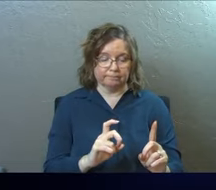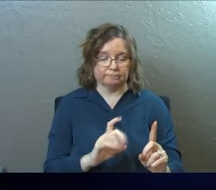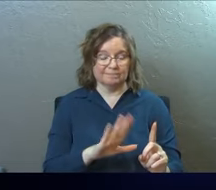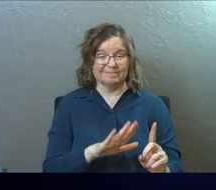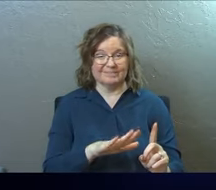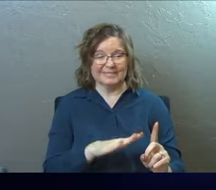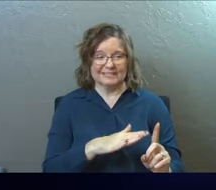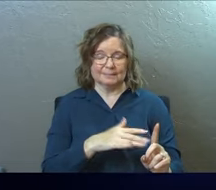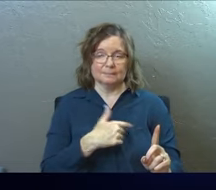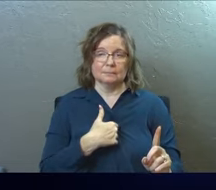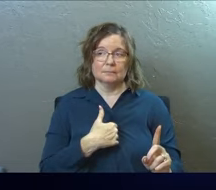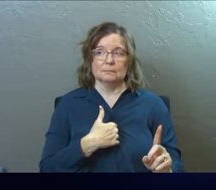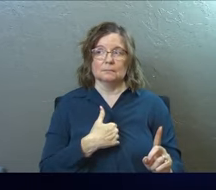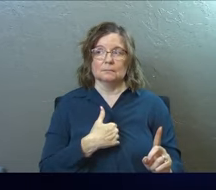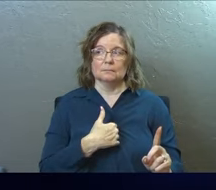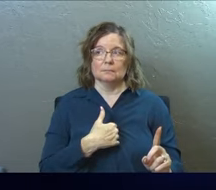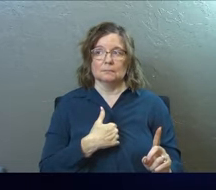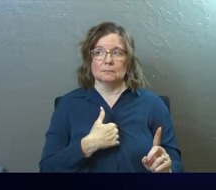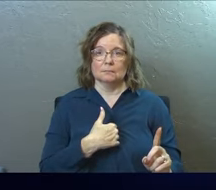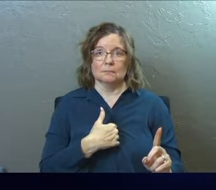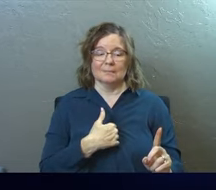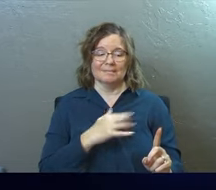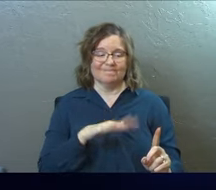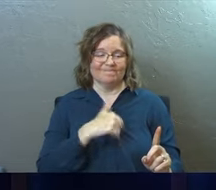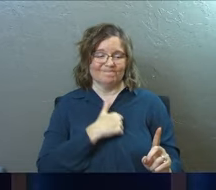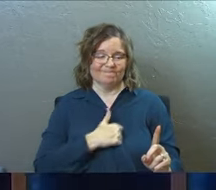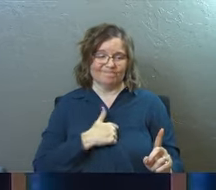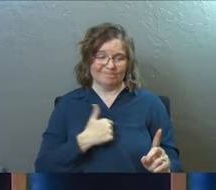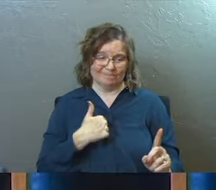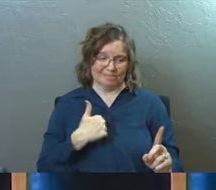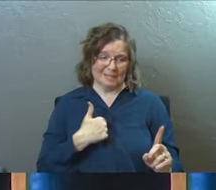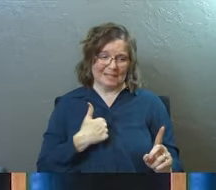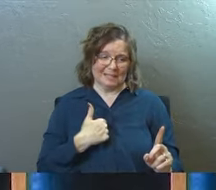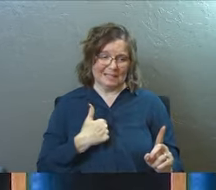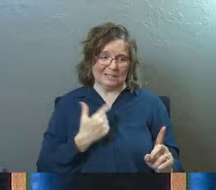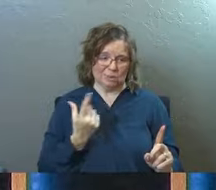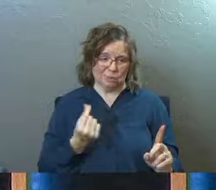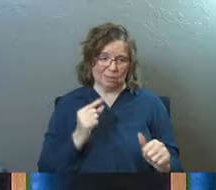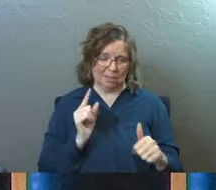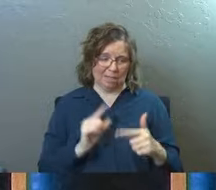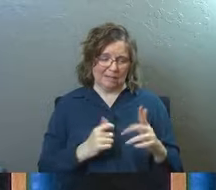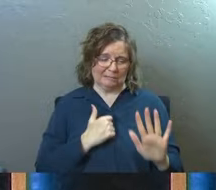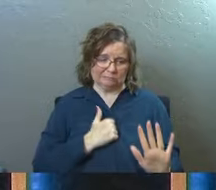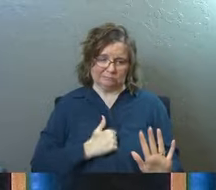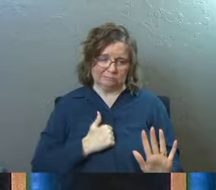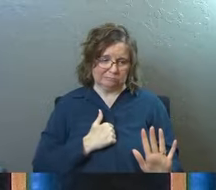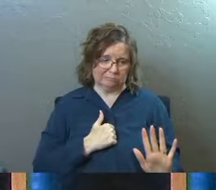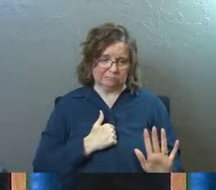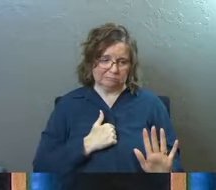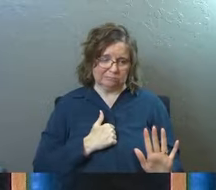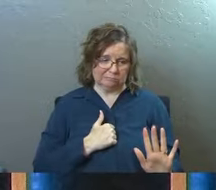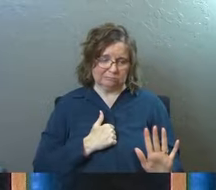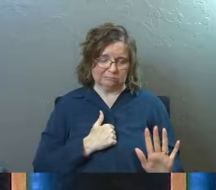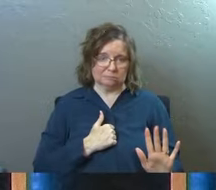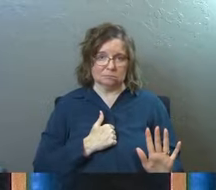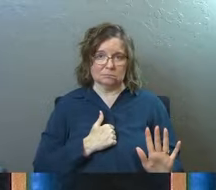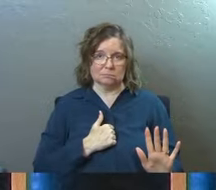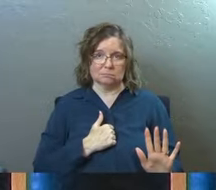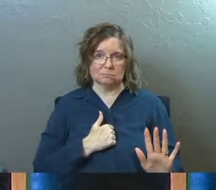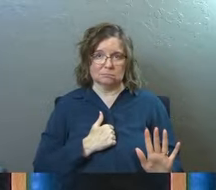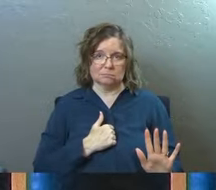and opened up and owned her part in all of it and apologized.